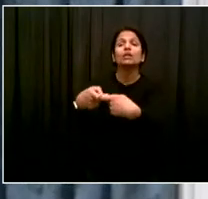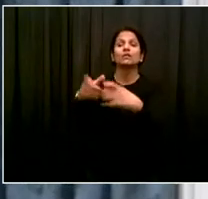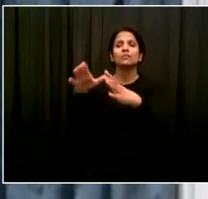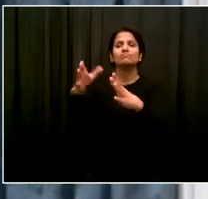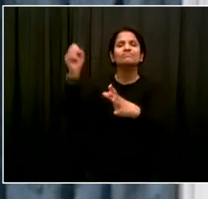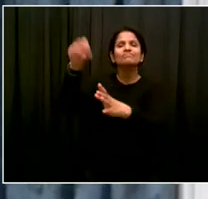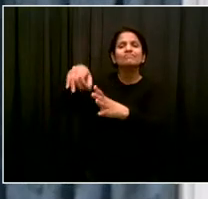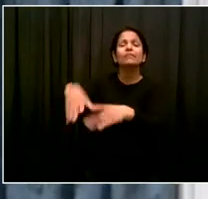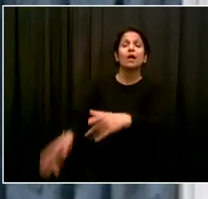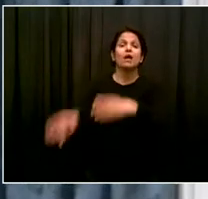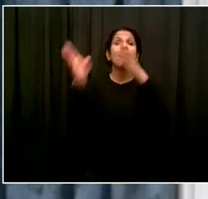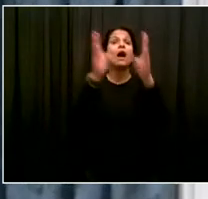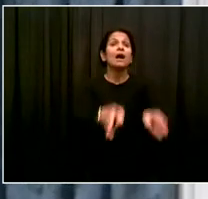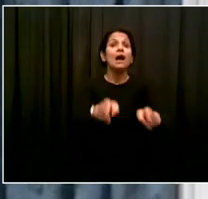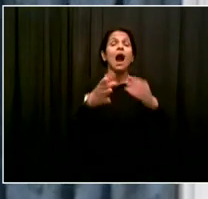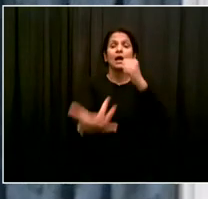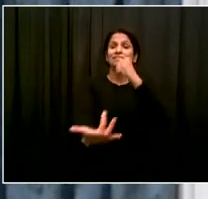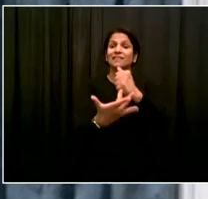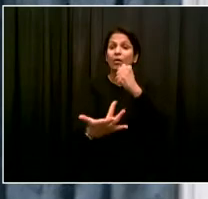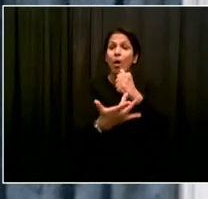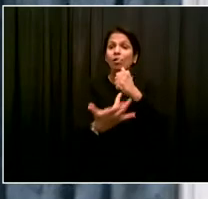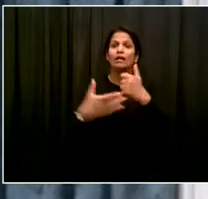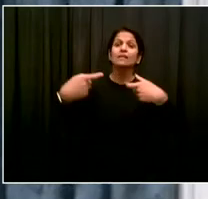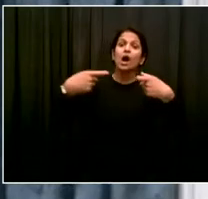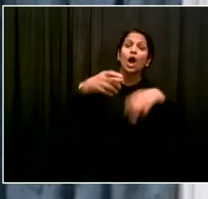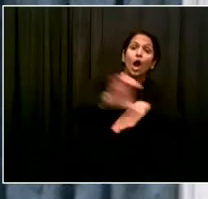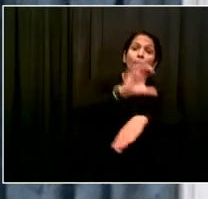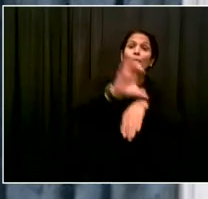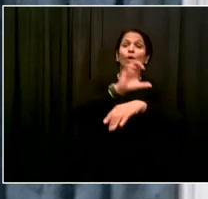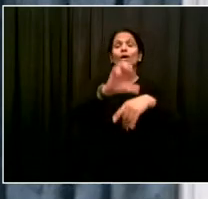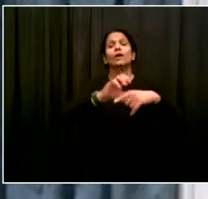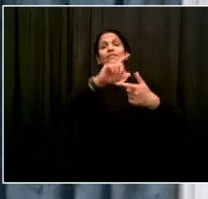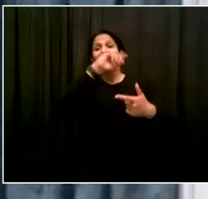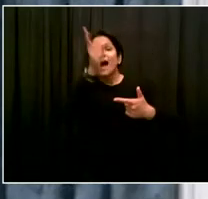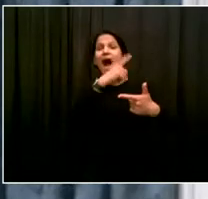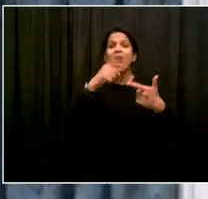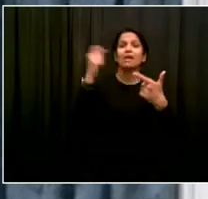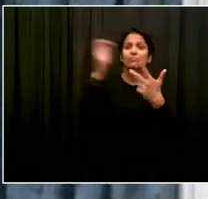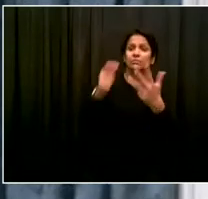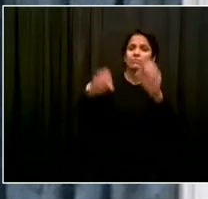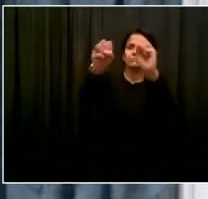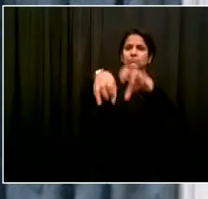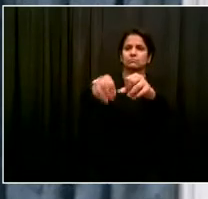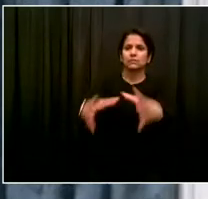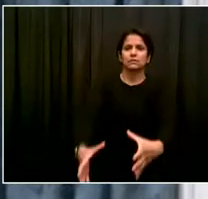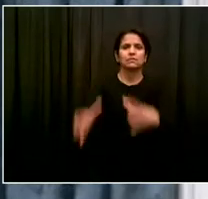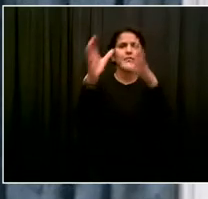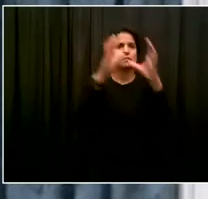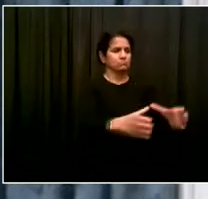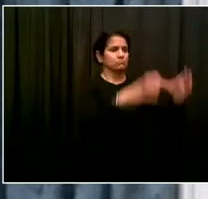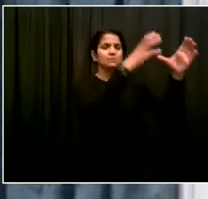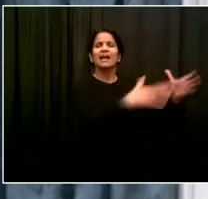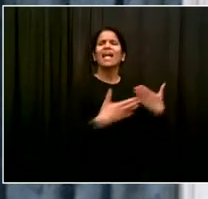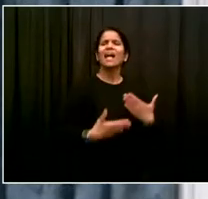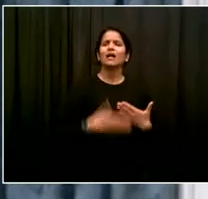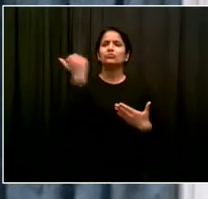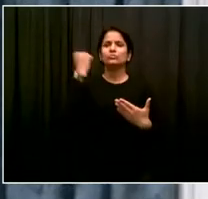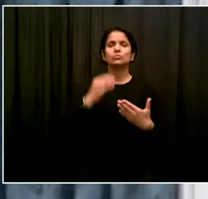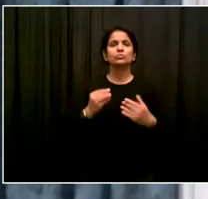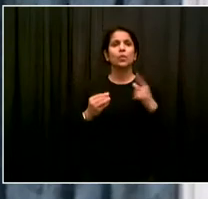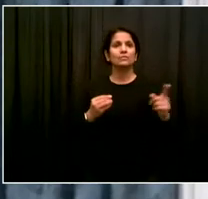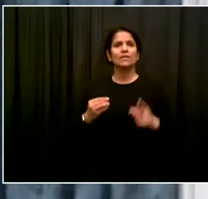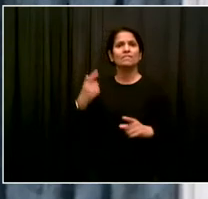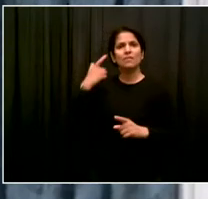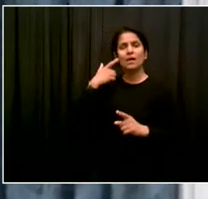All of this is all set on keeping as much waste out of the landfill as possible and taking the critical steps forward in,